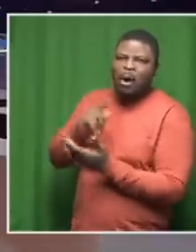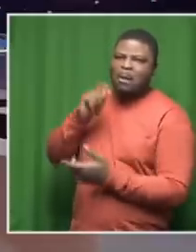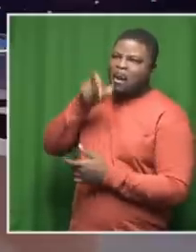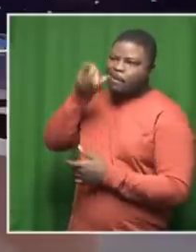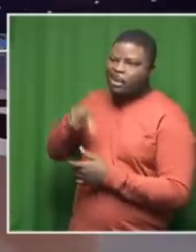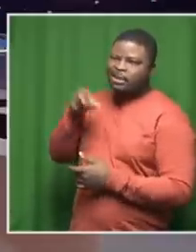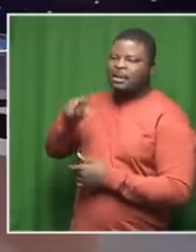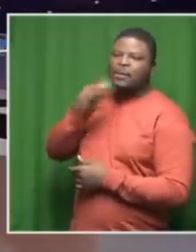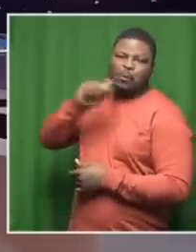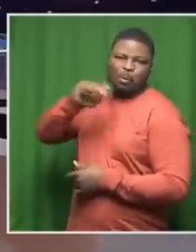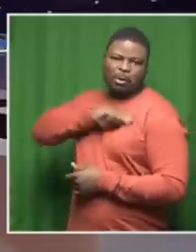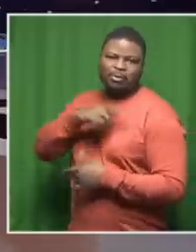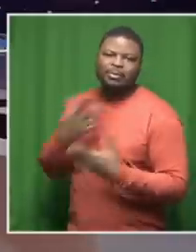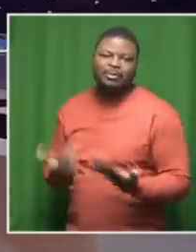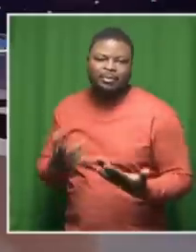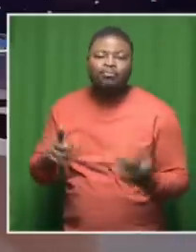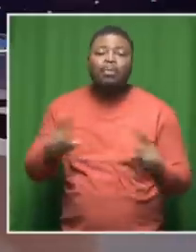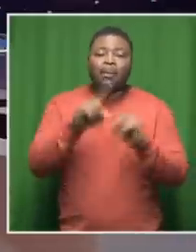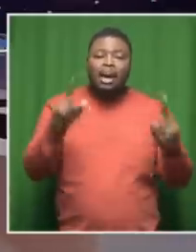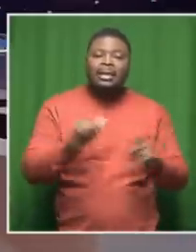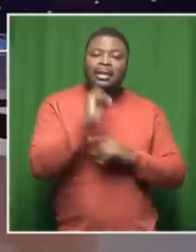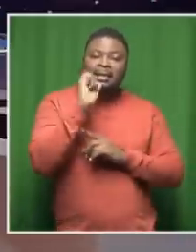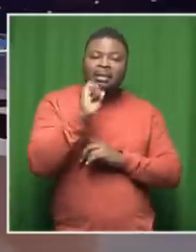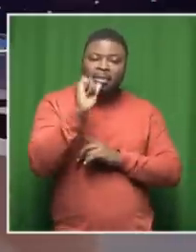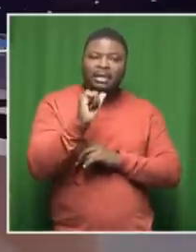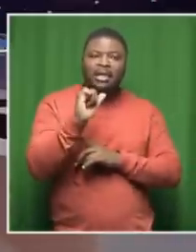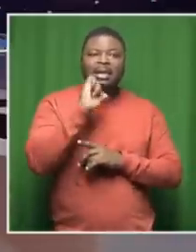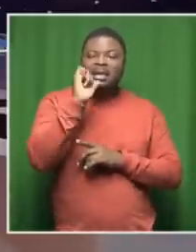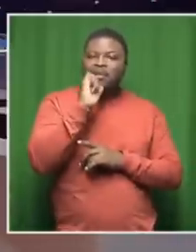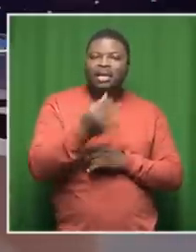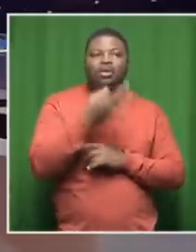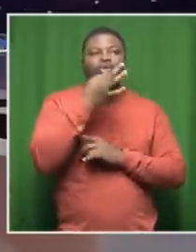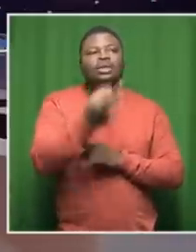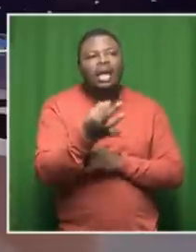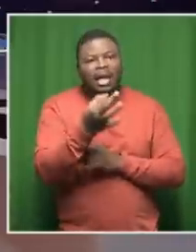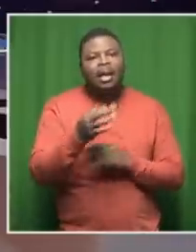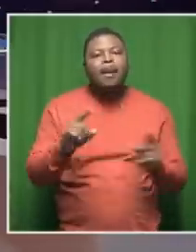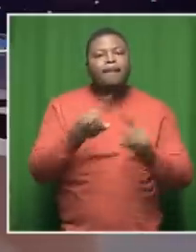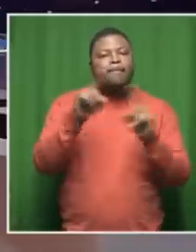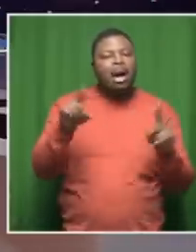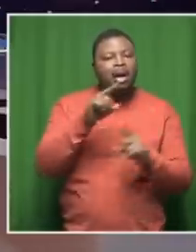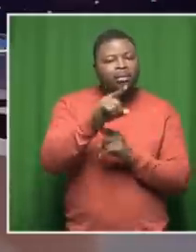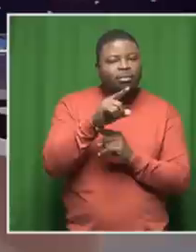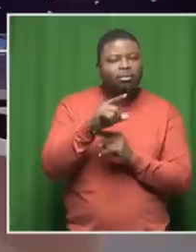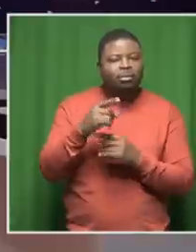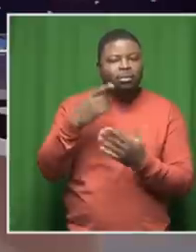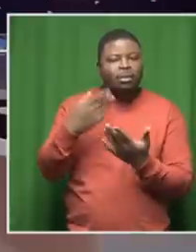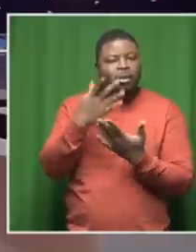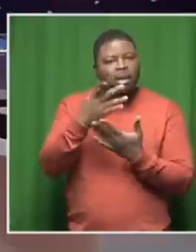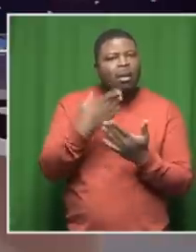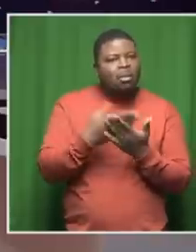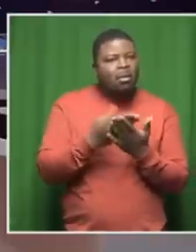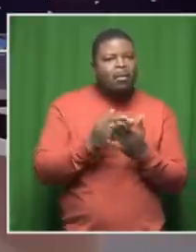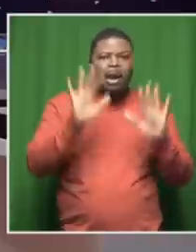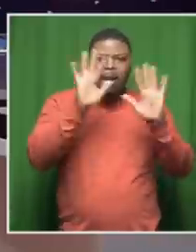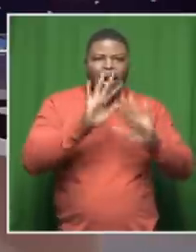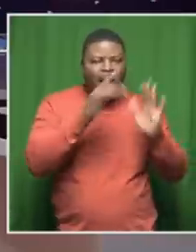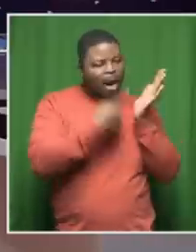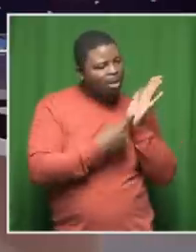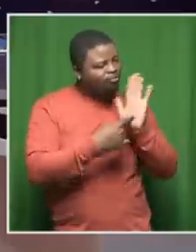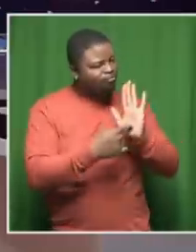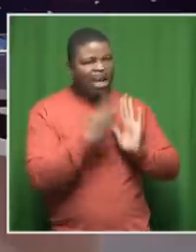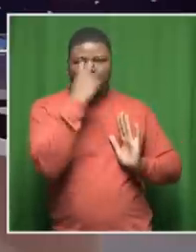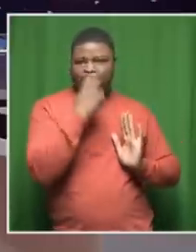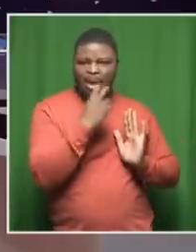this because it doesn't matter what you say i mean you can you can actually hold something and say ah this is look look at this lovely color isn't it lovely this black